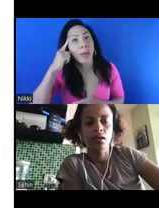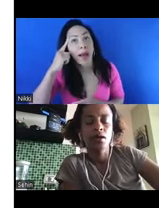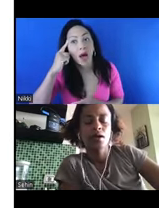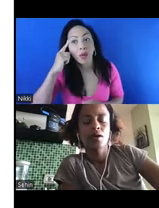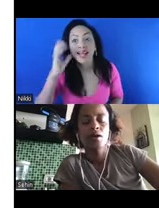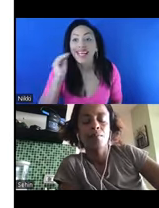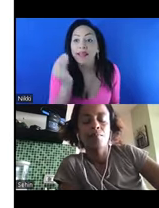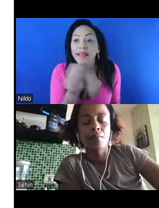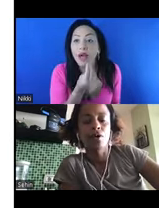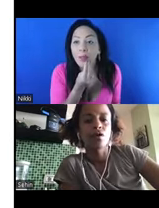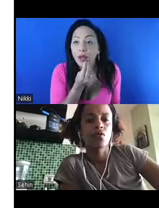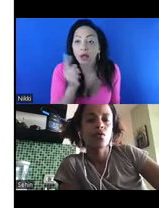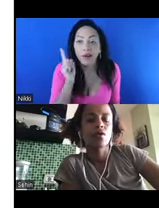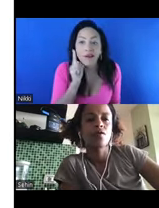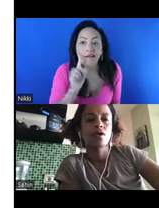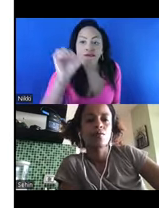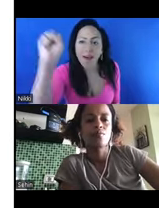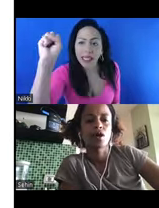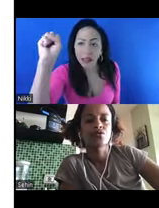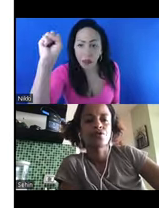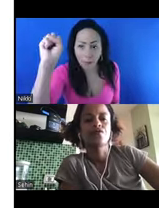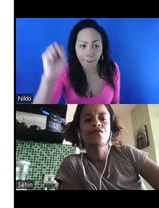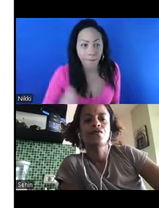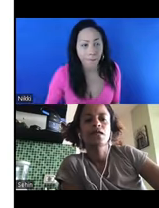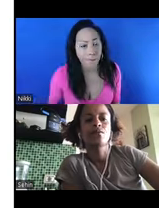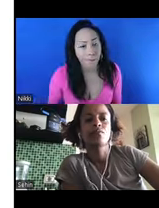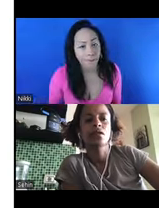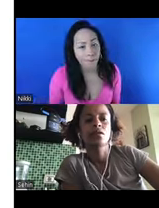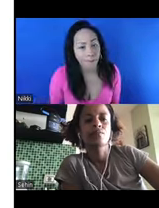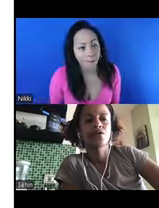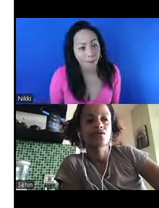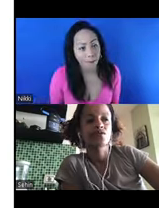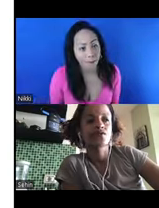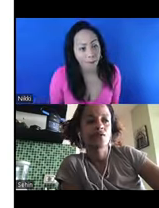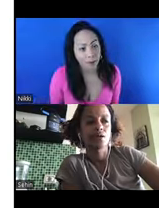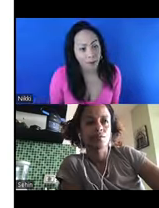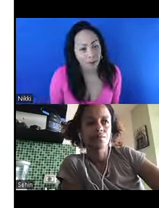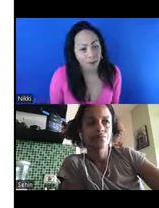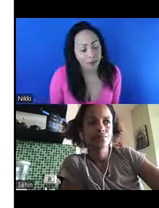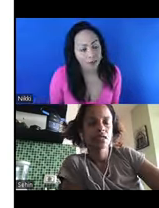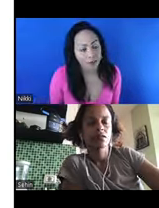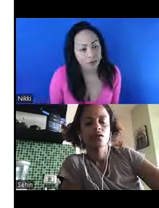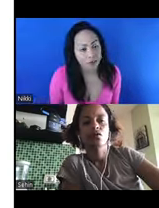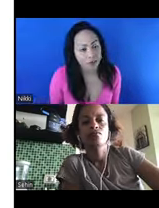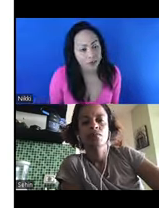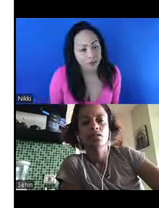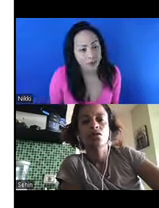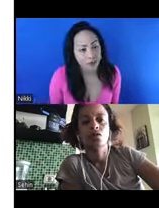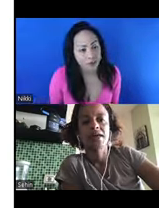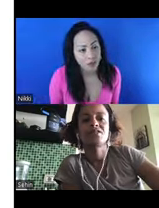a member or a key part of the